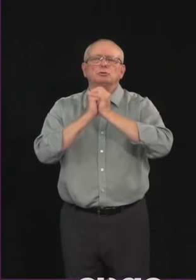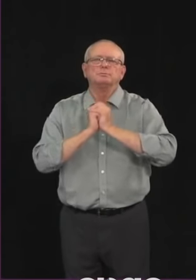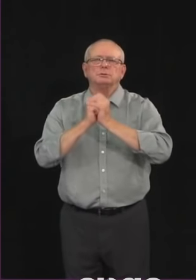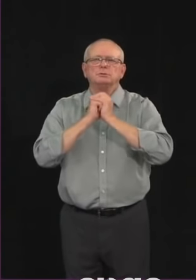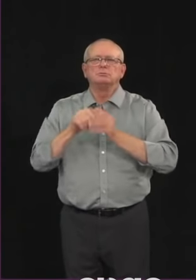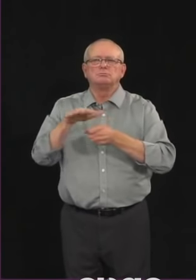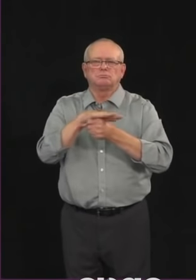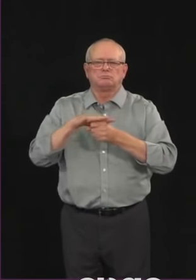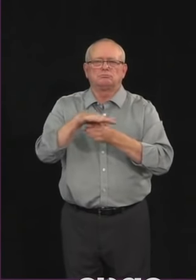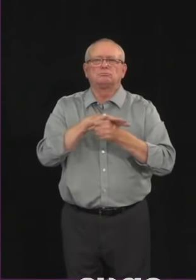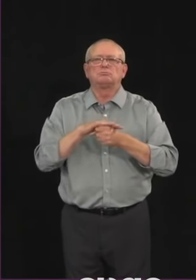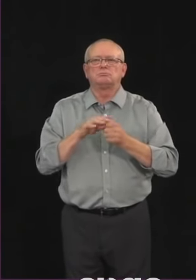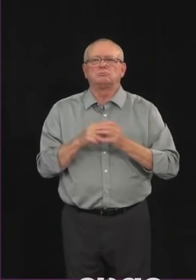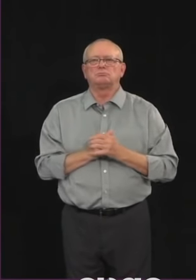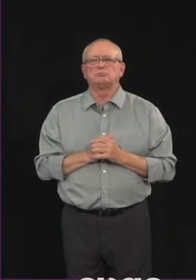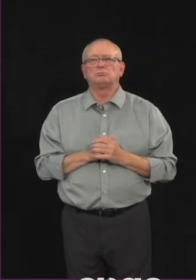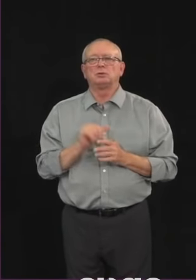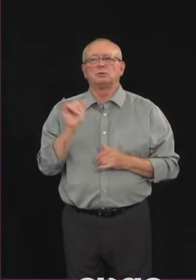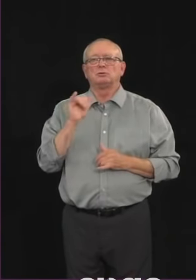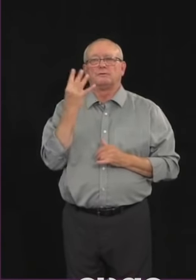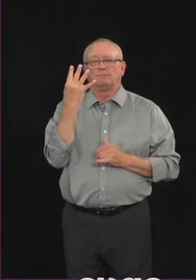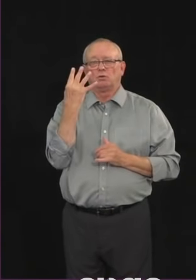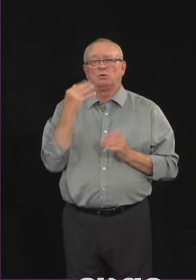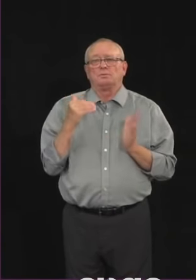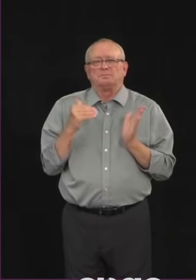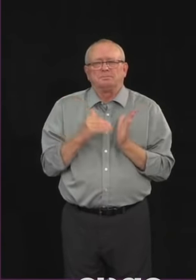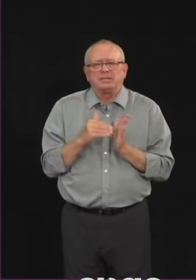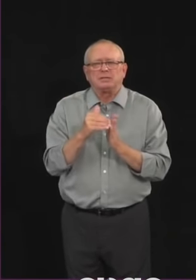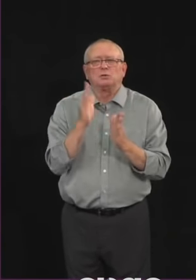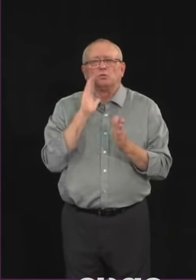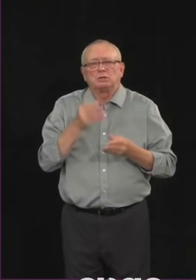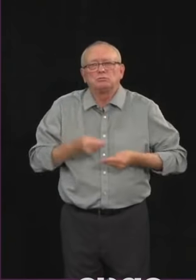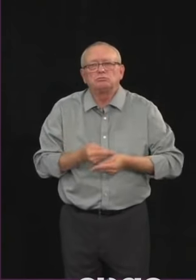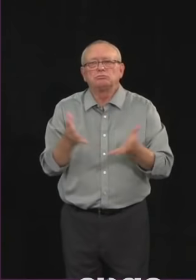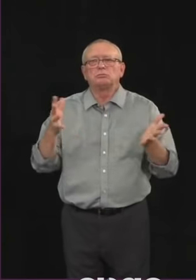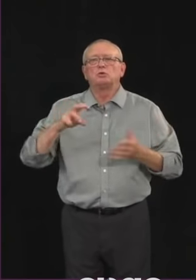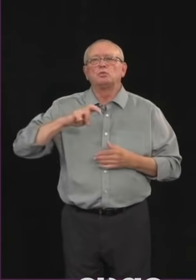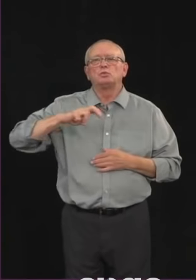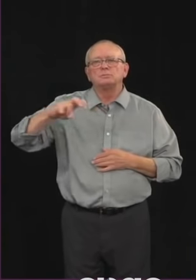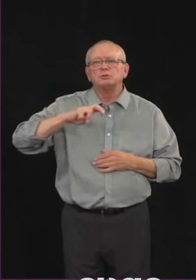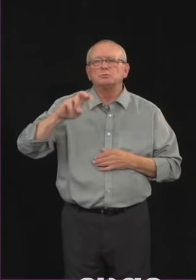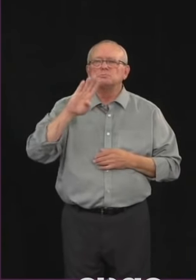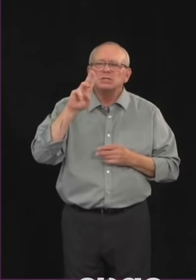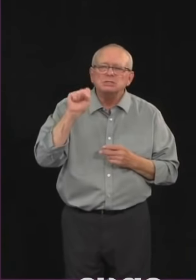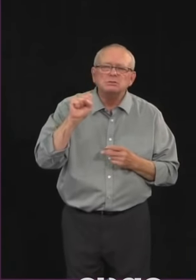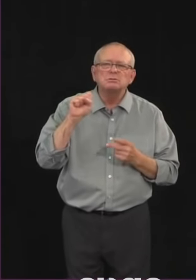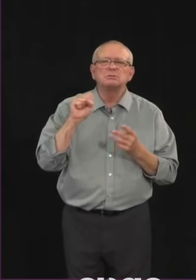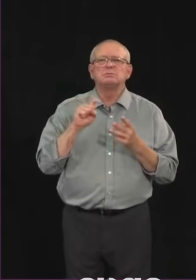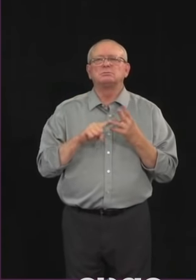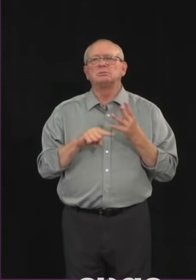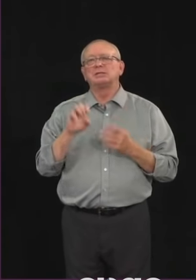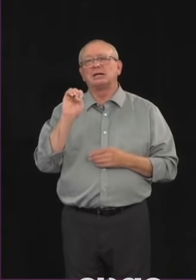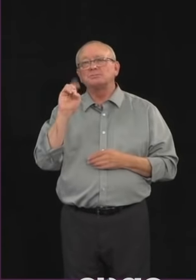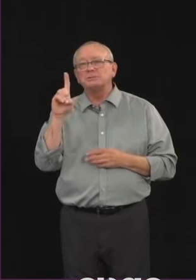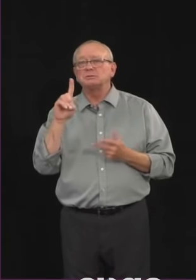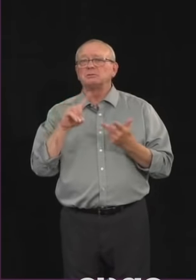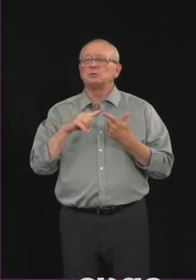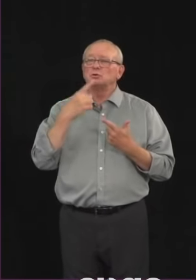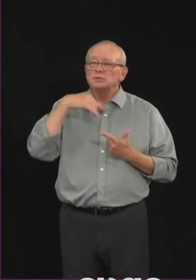are going to 20 transit services across the province including in Edmonton, Red Deer and Calgary.